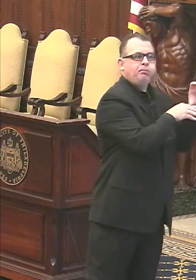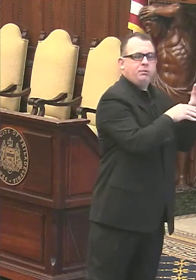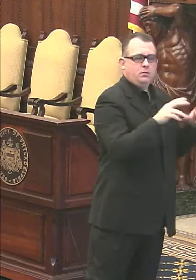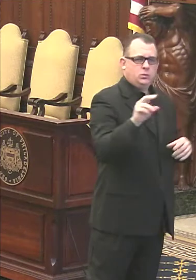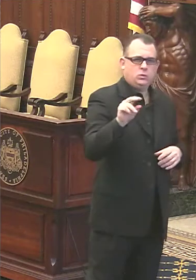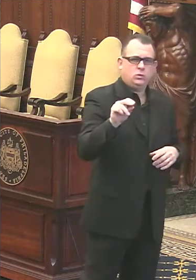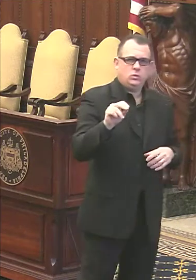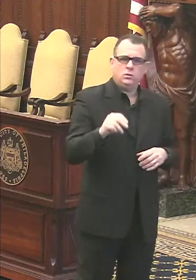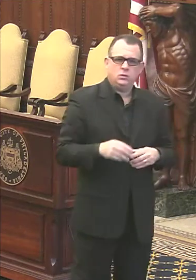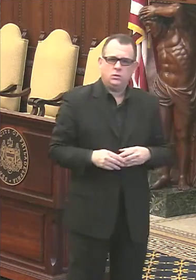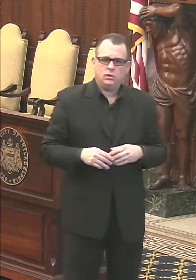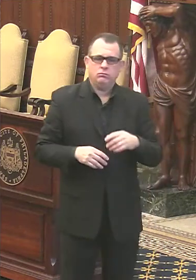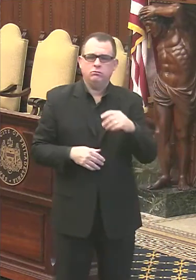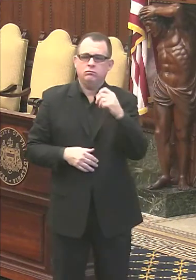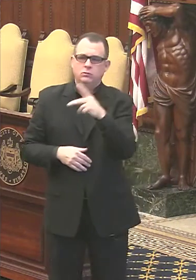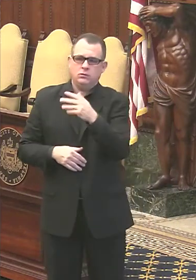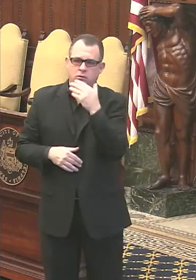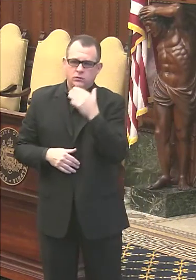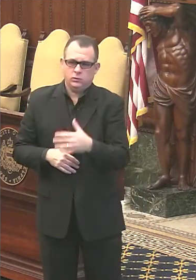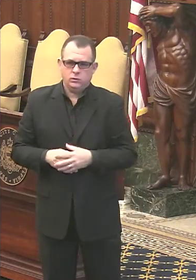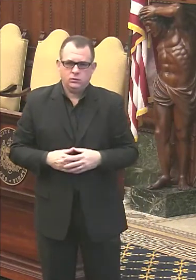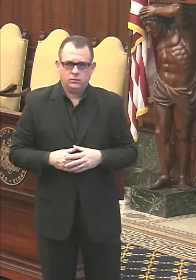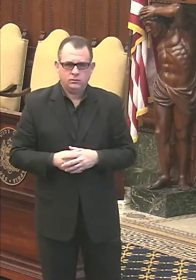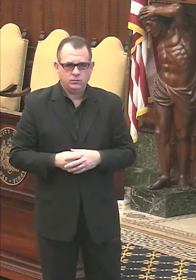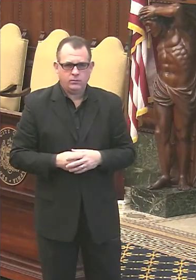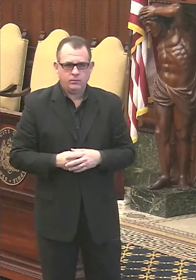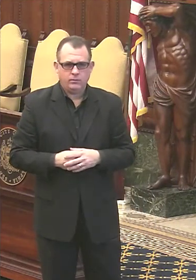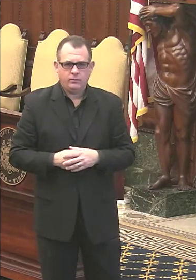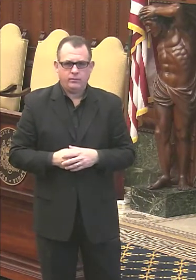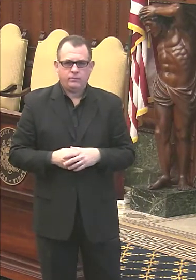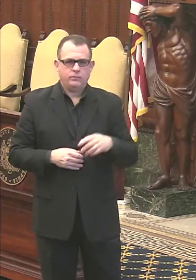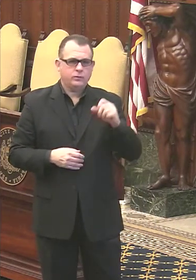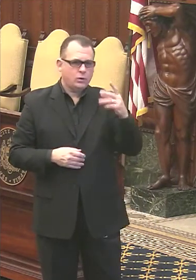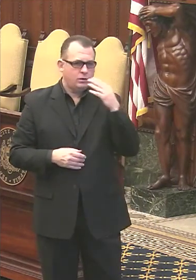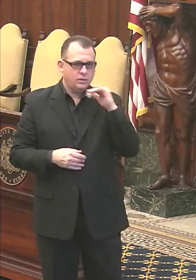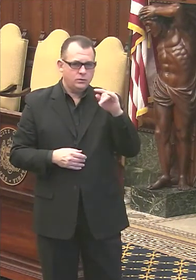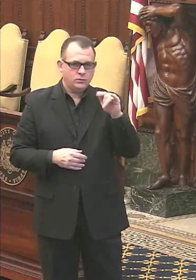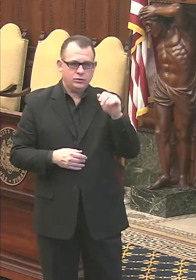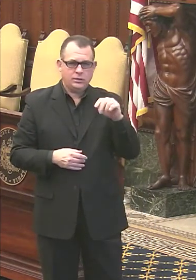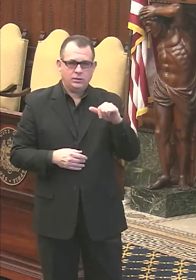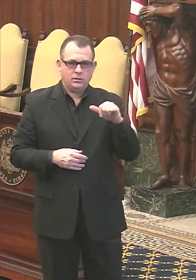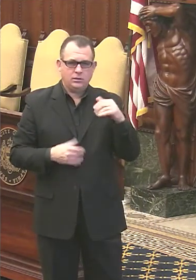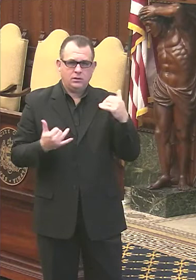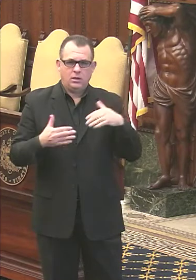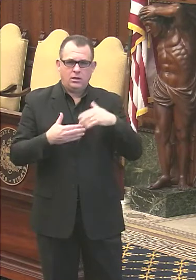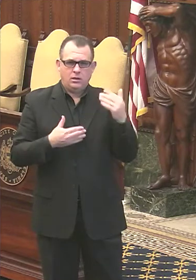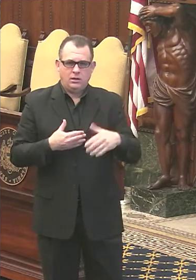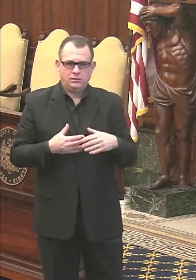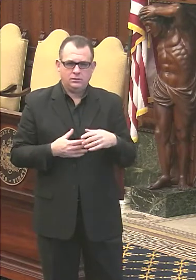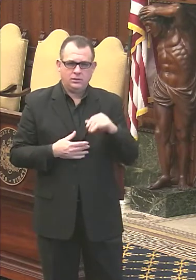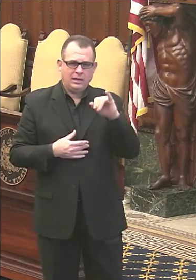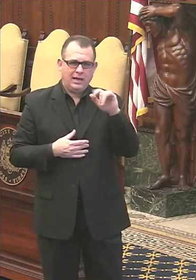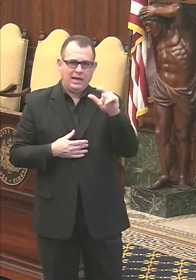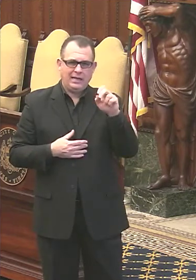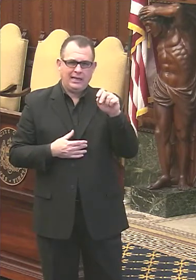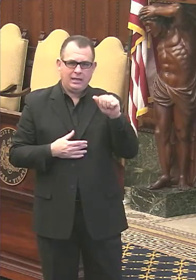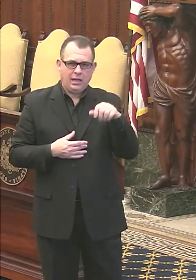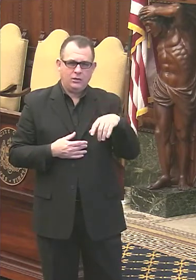Okay. Thank you. All right. Thank you, Jenny. Let's go to Ayana Jones of the Philadelphia Tribune.